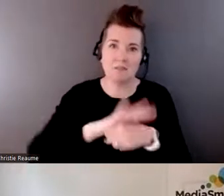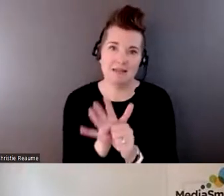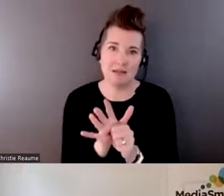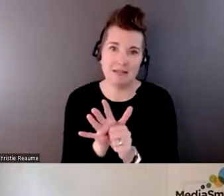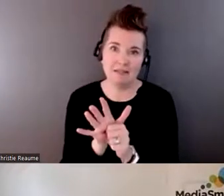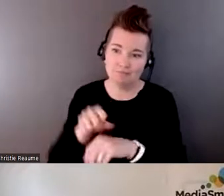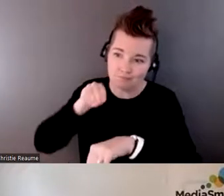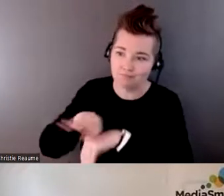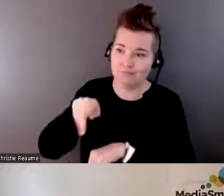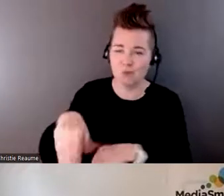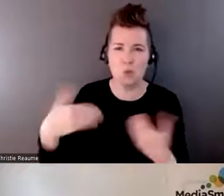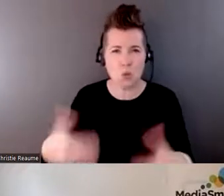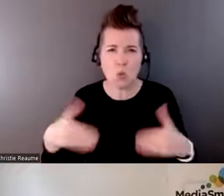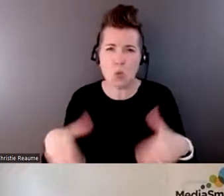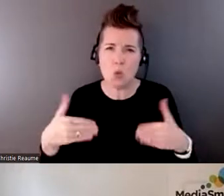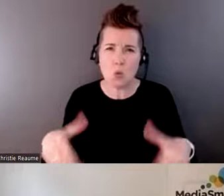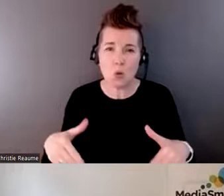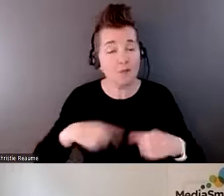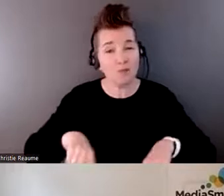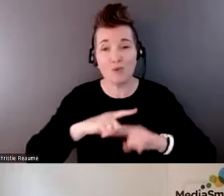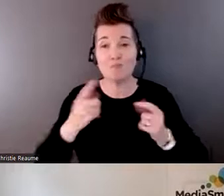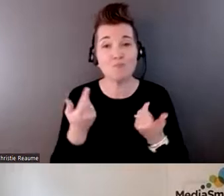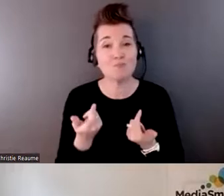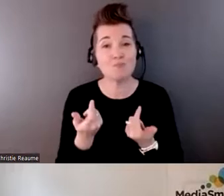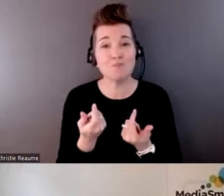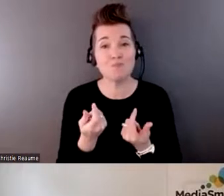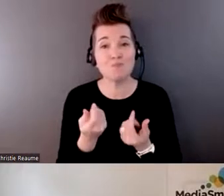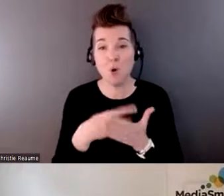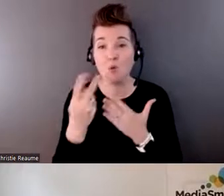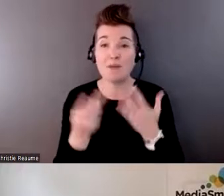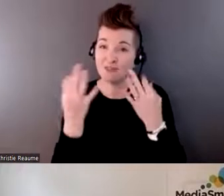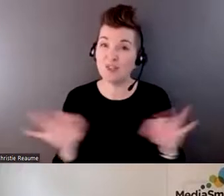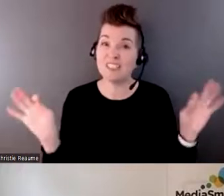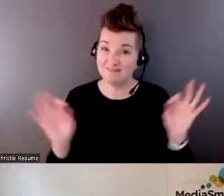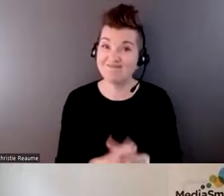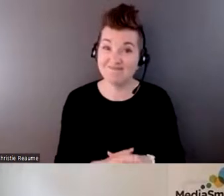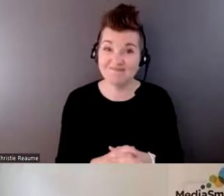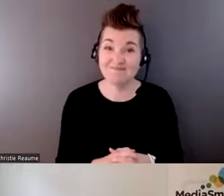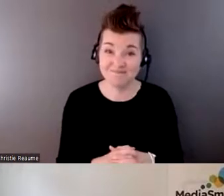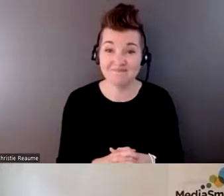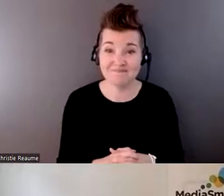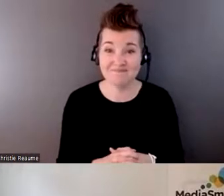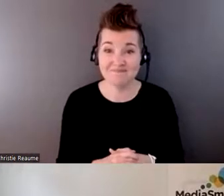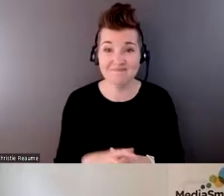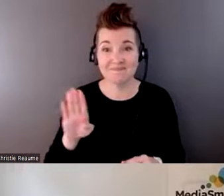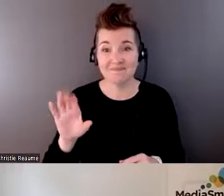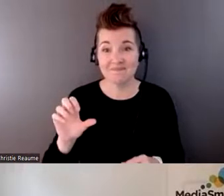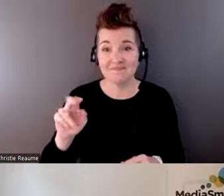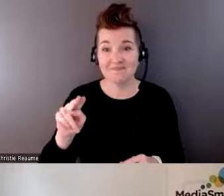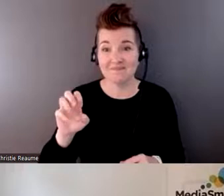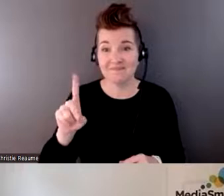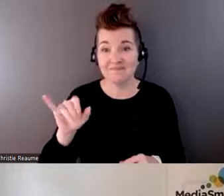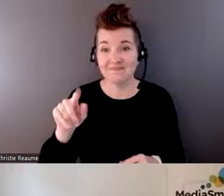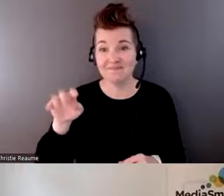programs, and we provide them all for free. That's wonderful. Thank you. And I see this is starting to ignite the